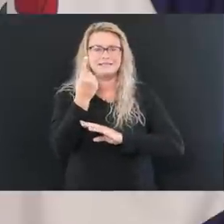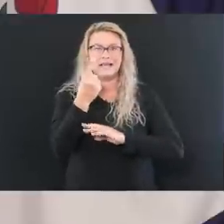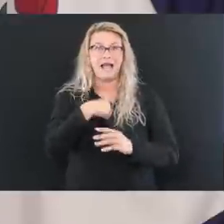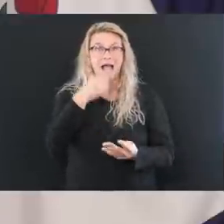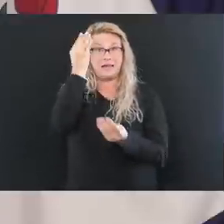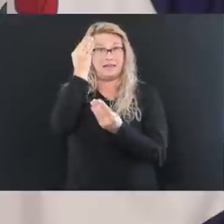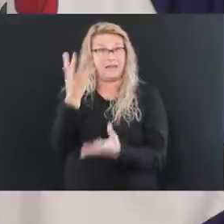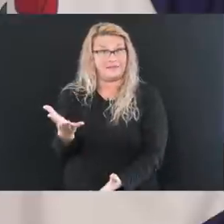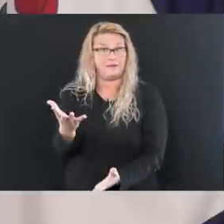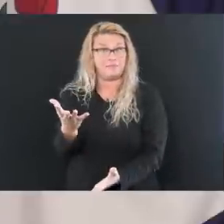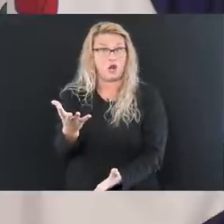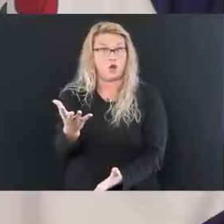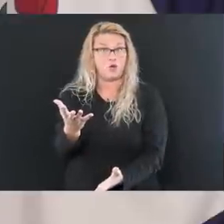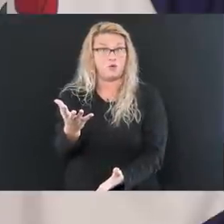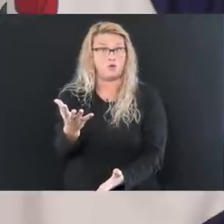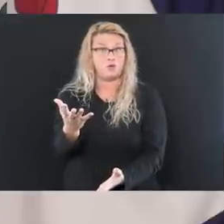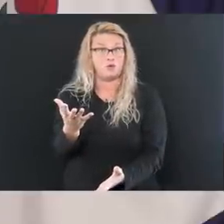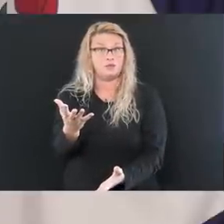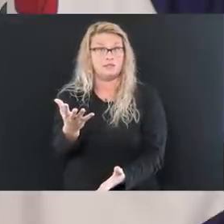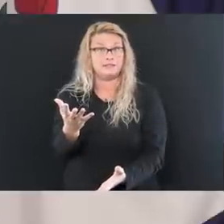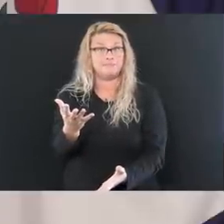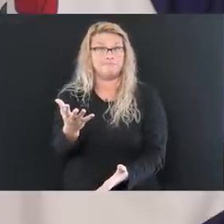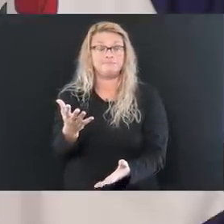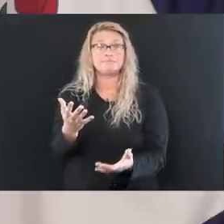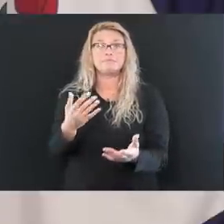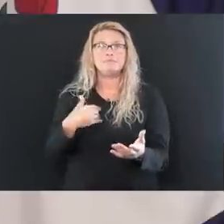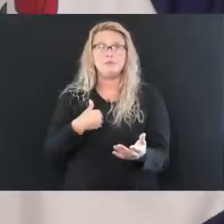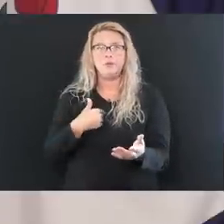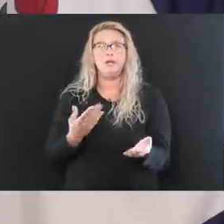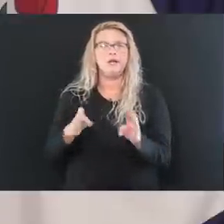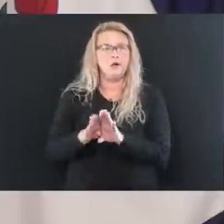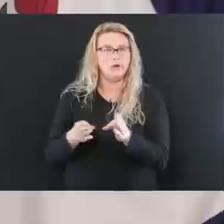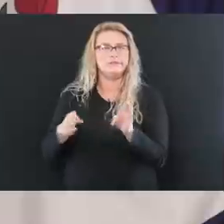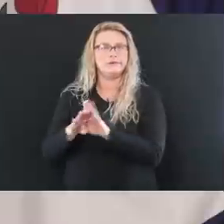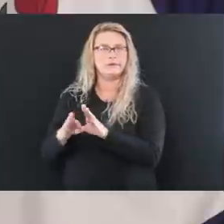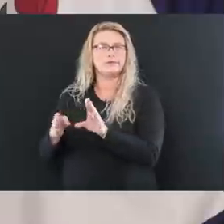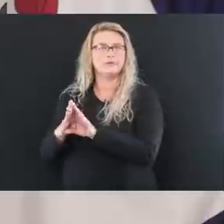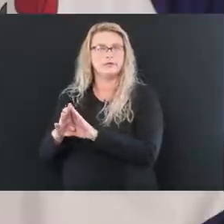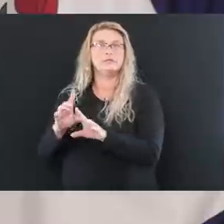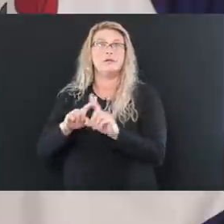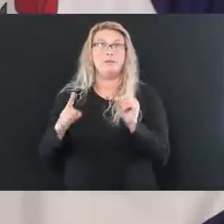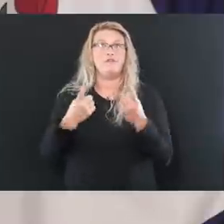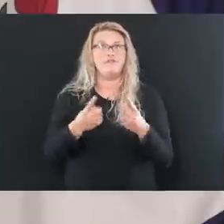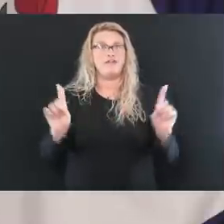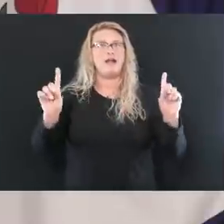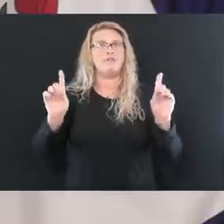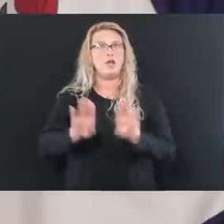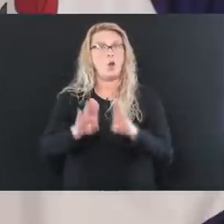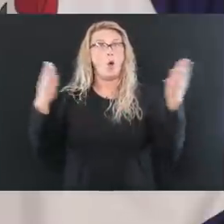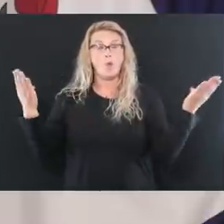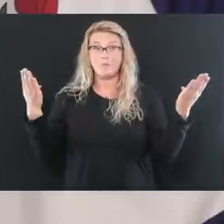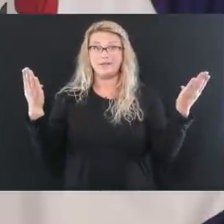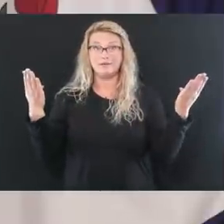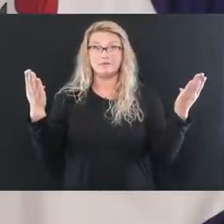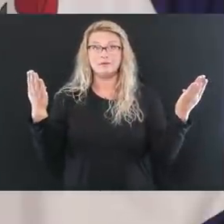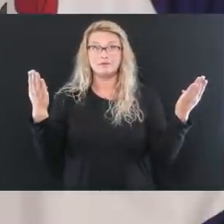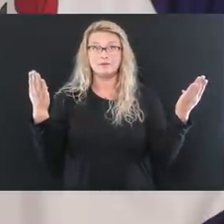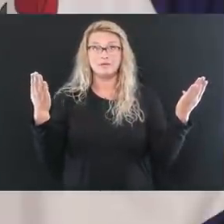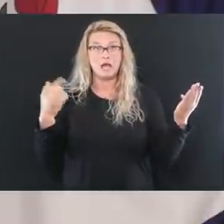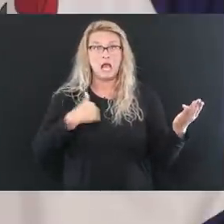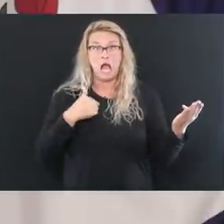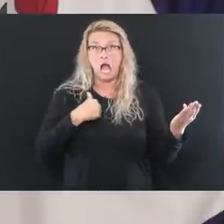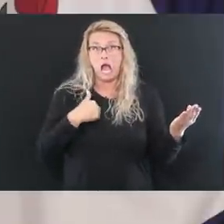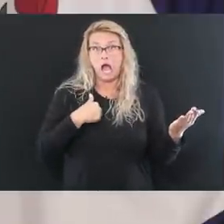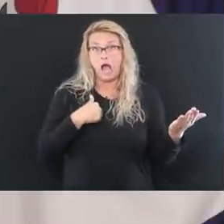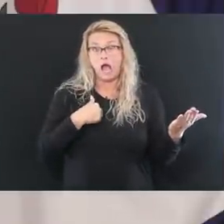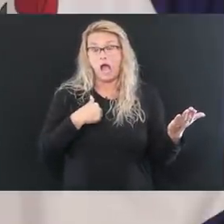that. We extended the closure, extended, extended it. And then finally we reopened, because I am an